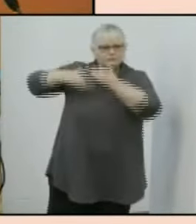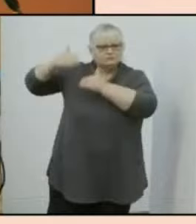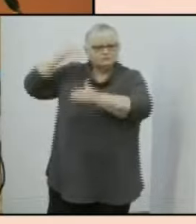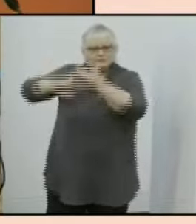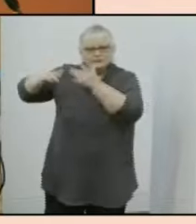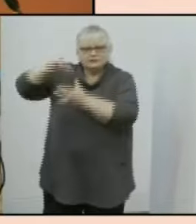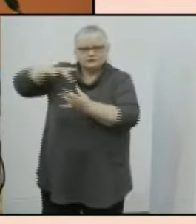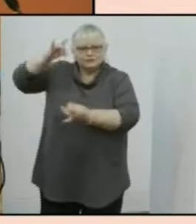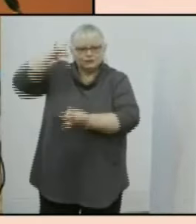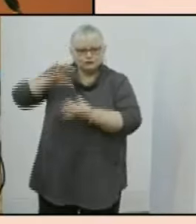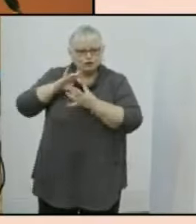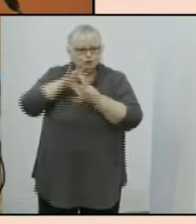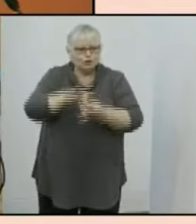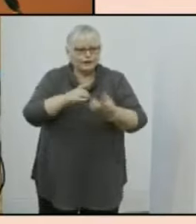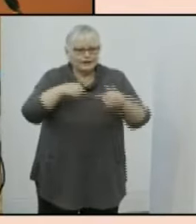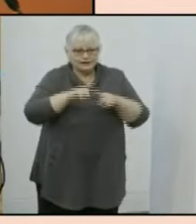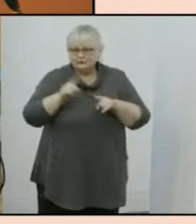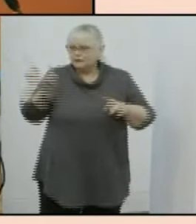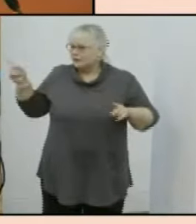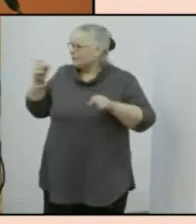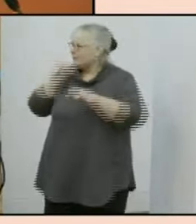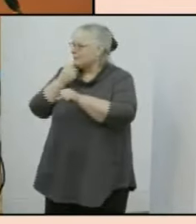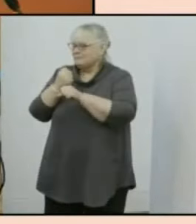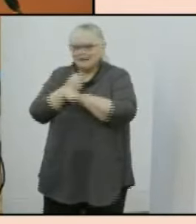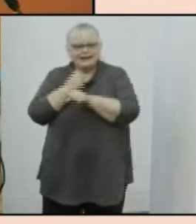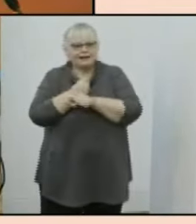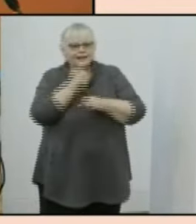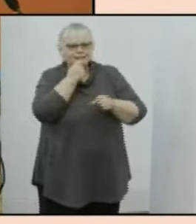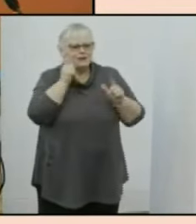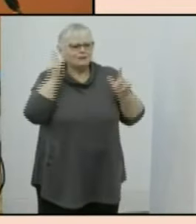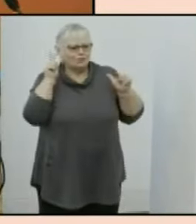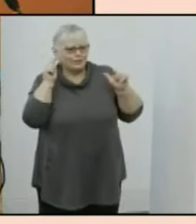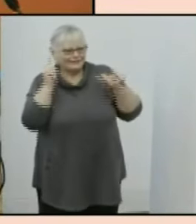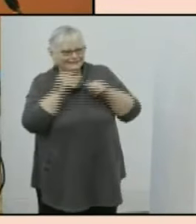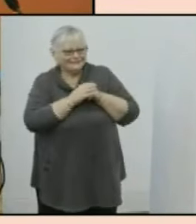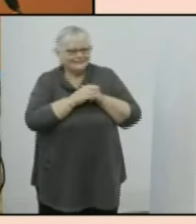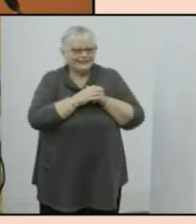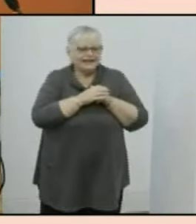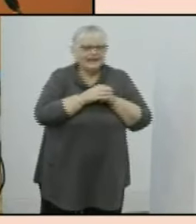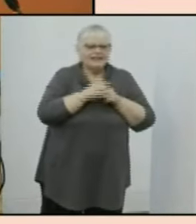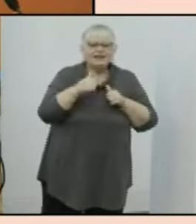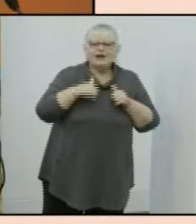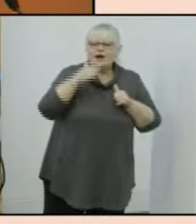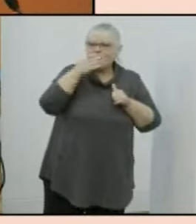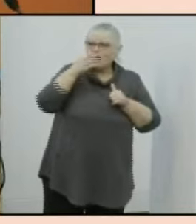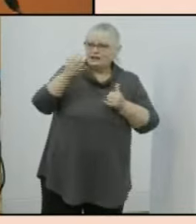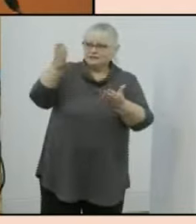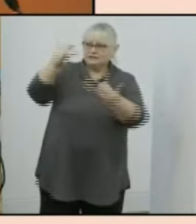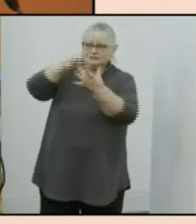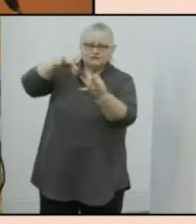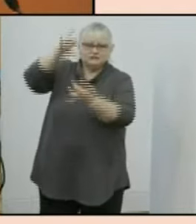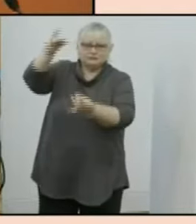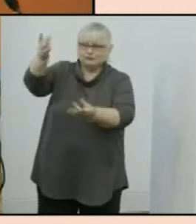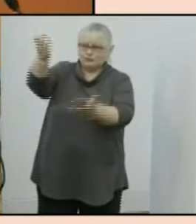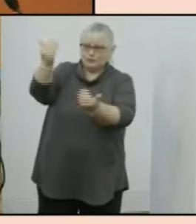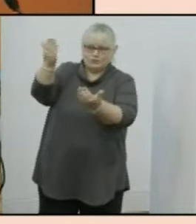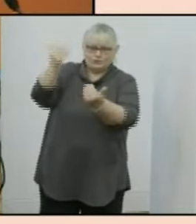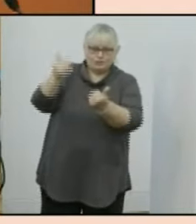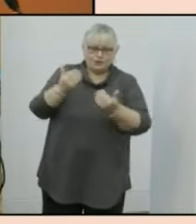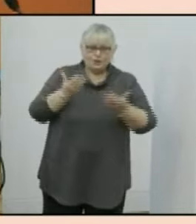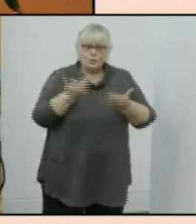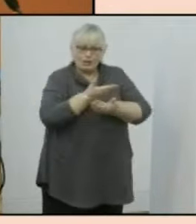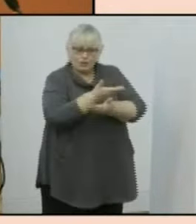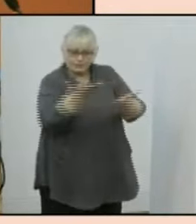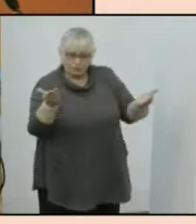here is i i make a little bit of noise and then i call for those spirits to join me and welcome you on the